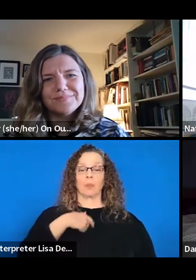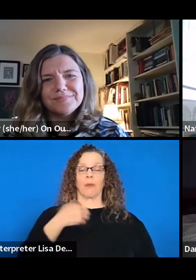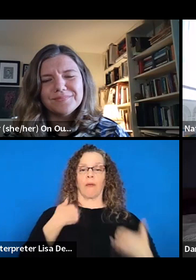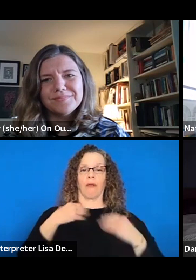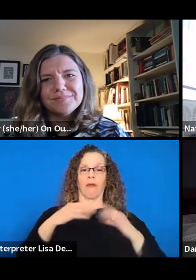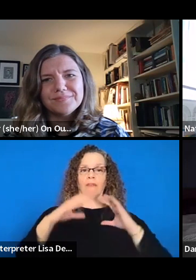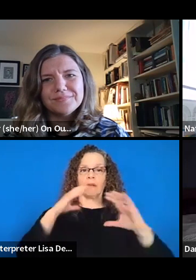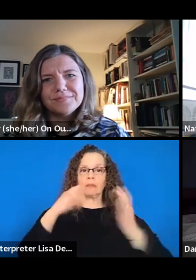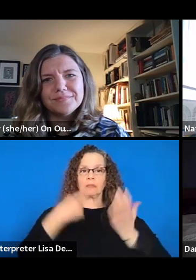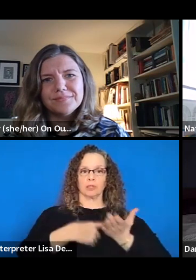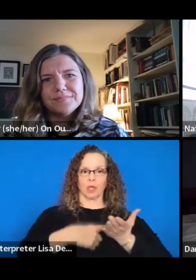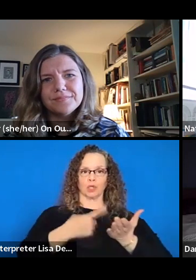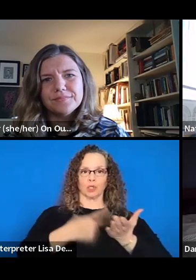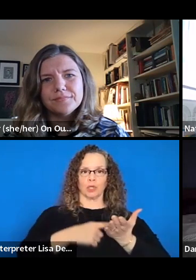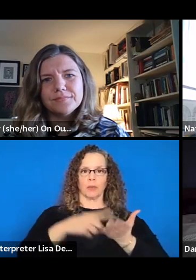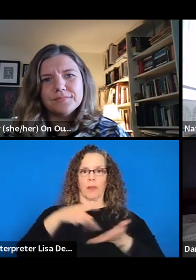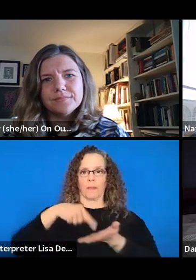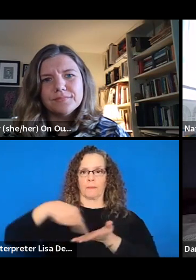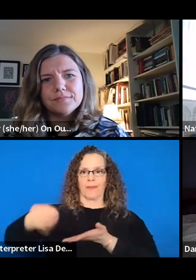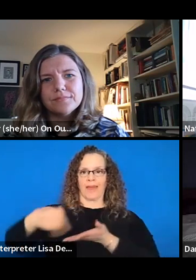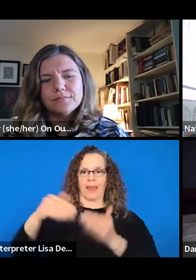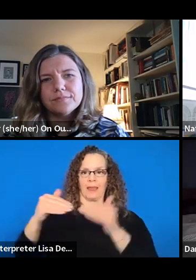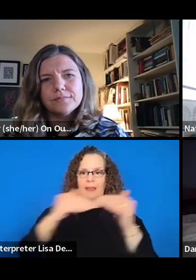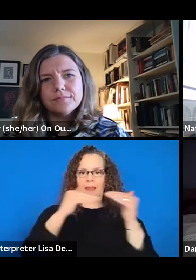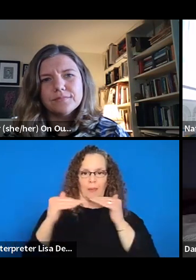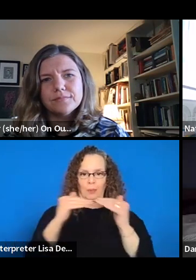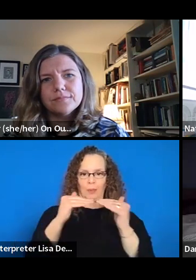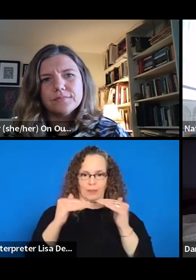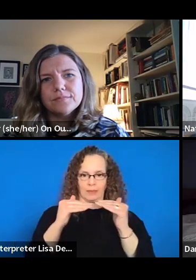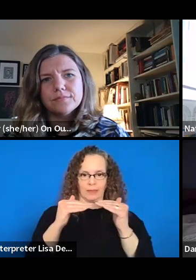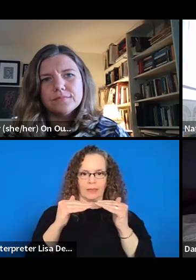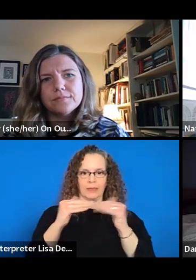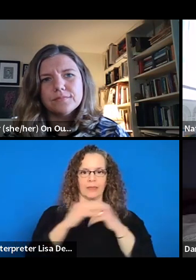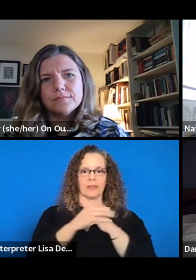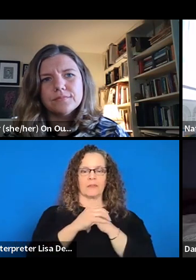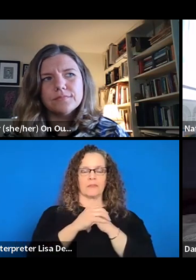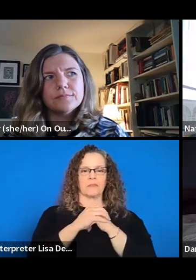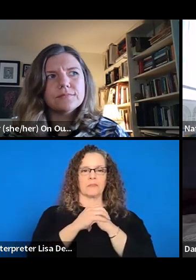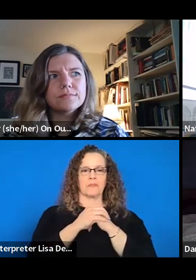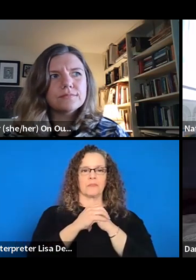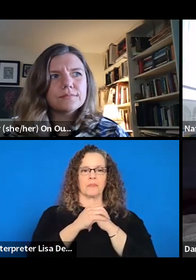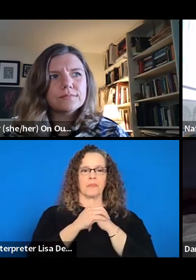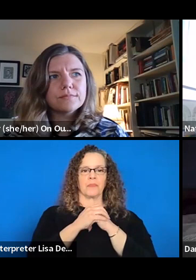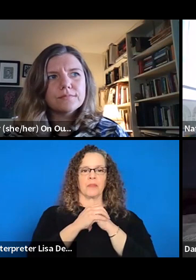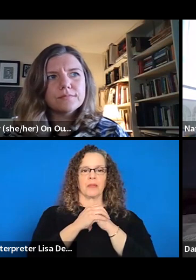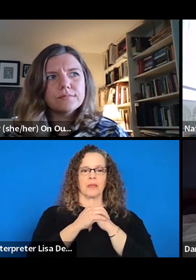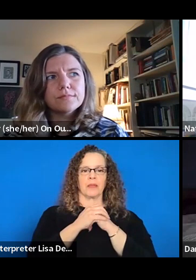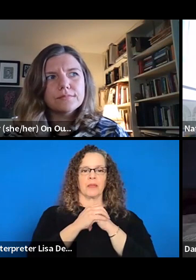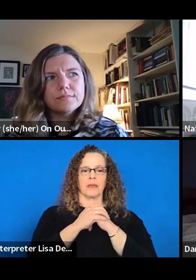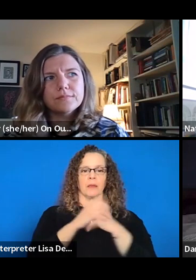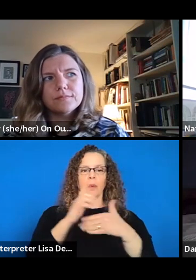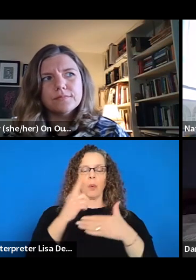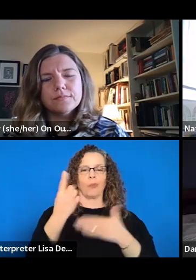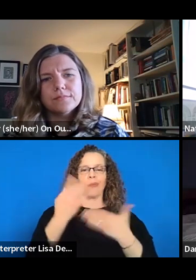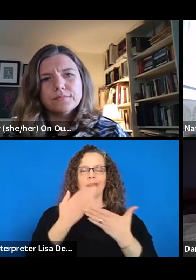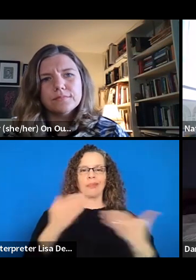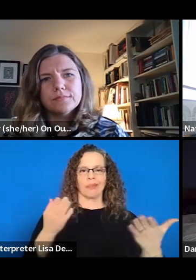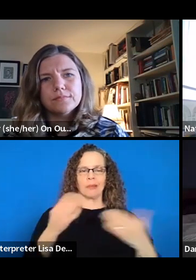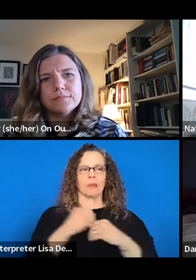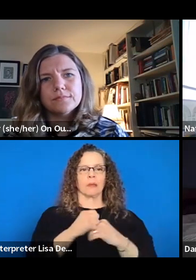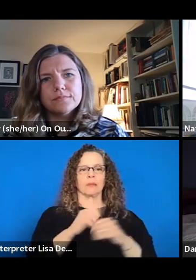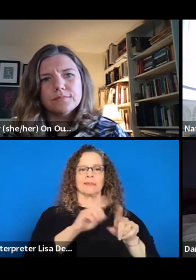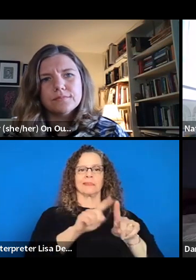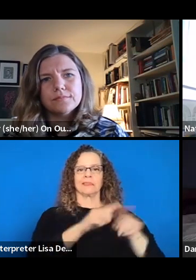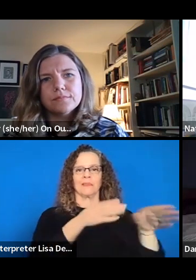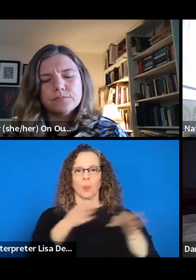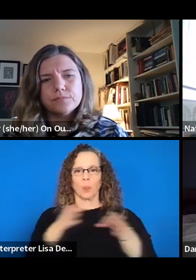way. So, you know, one of the things that I think about is sort of the different ways in which we are